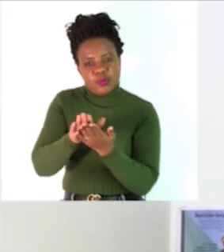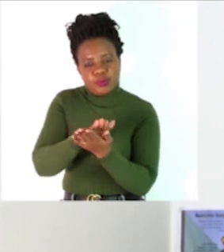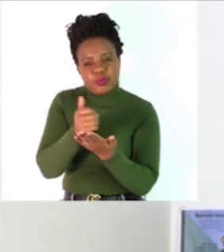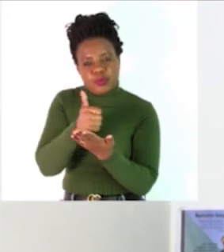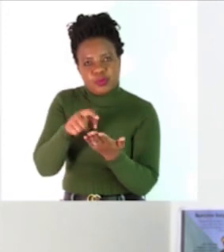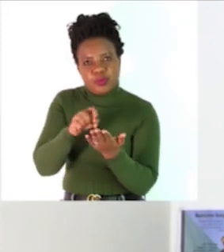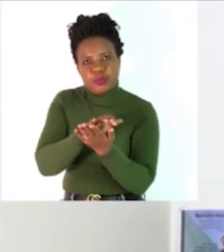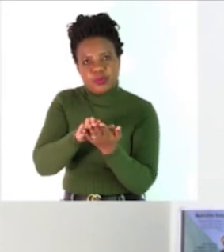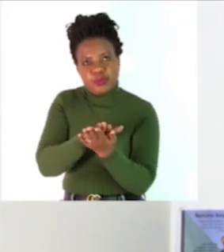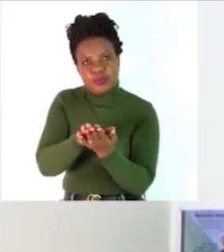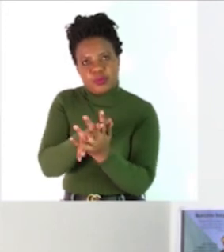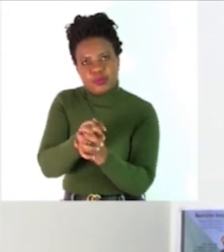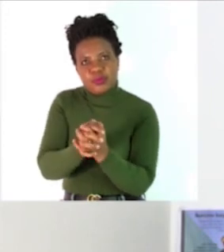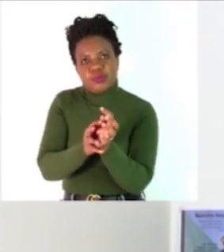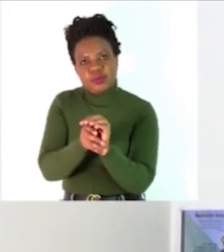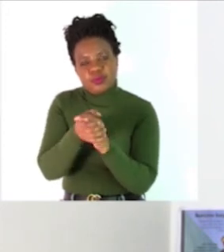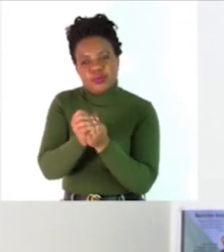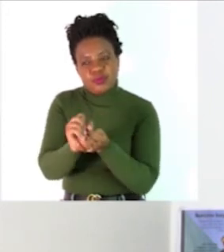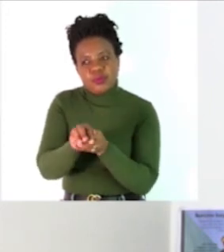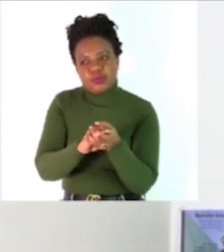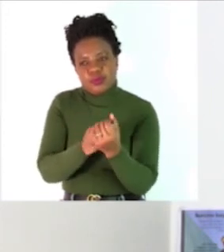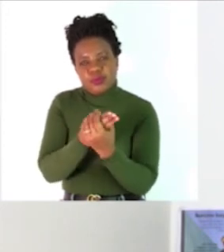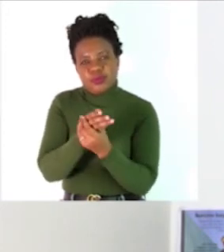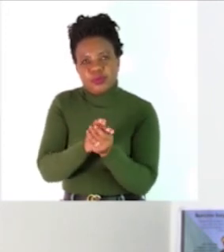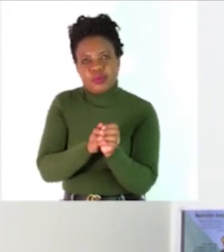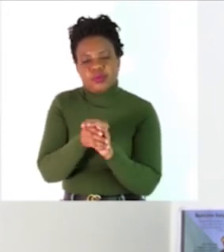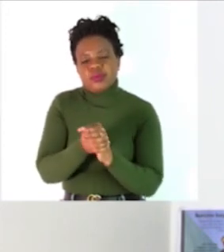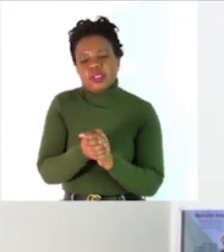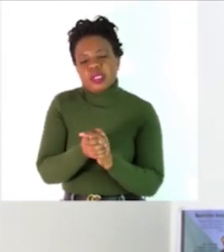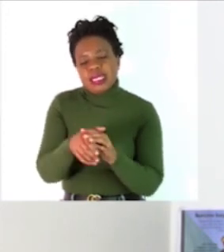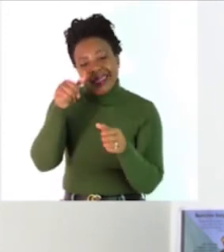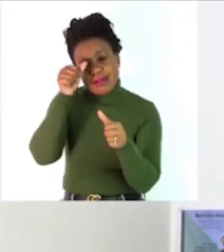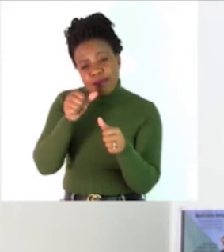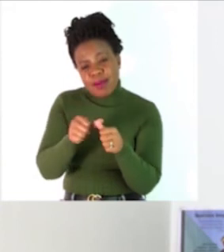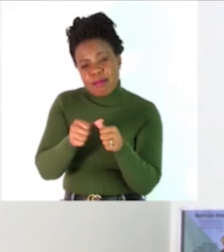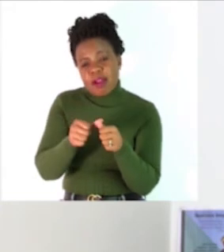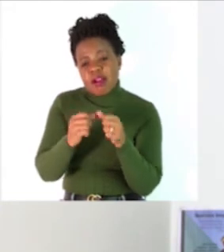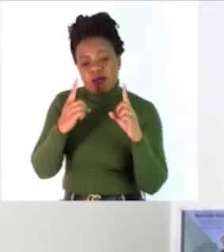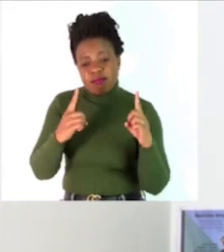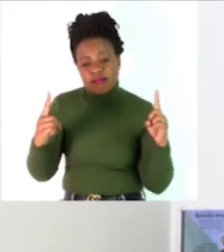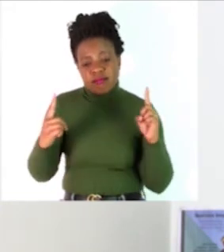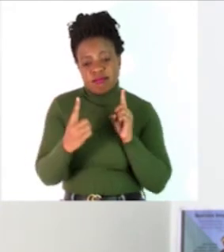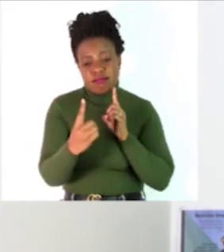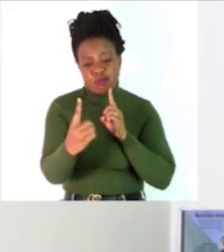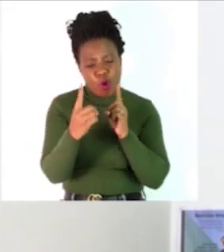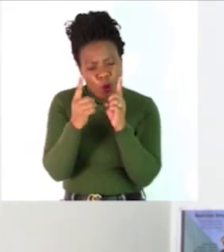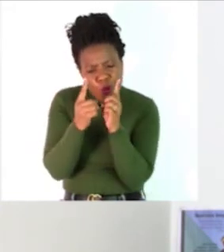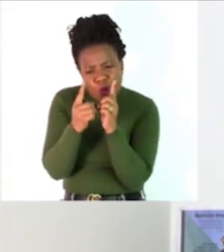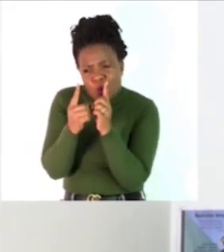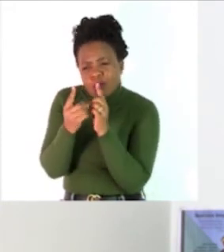chokes. So, we need to sanitize. And let's not forget to keep the social